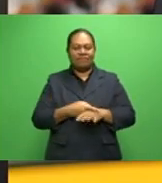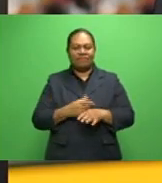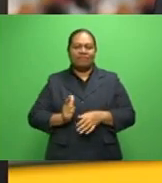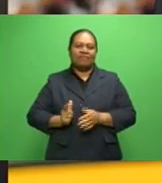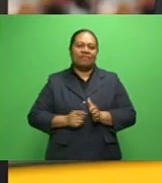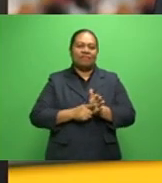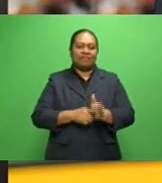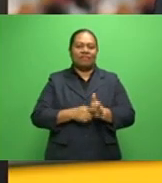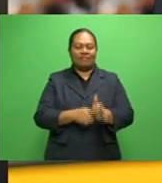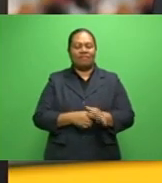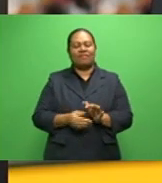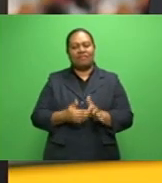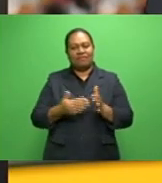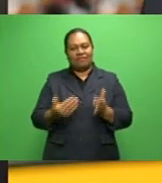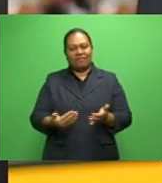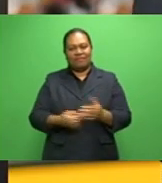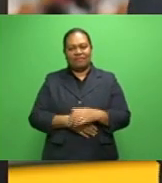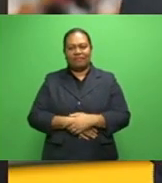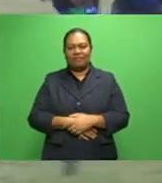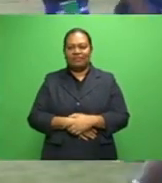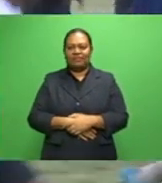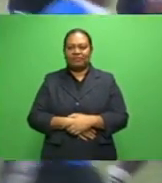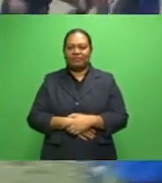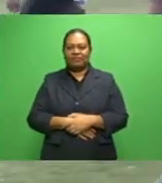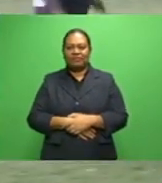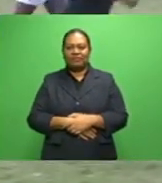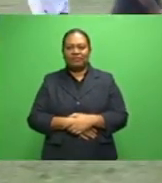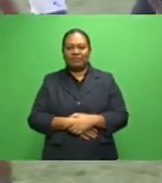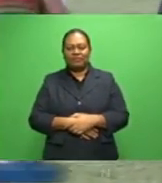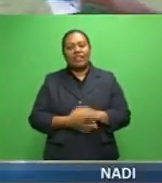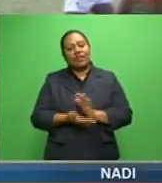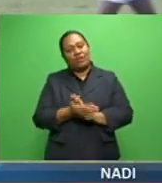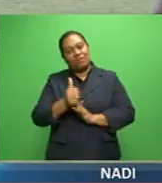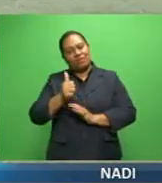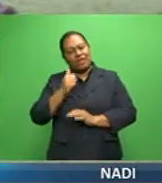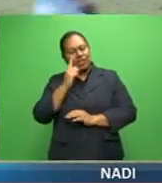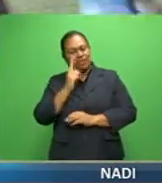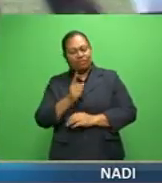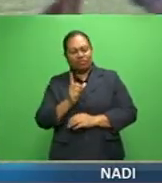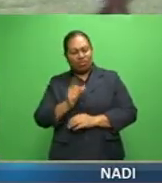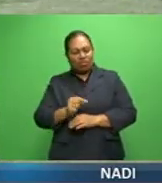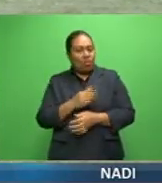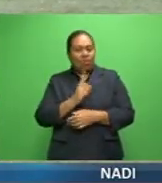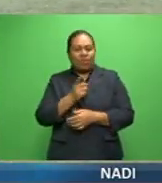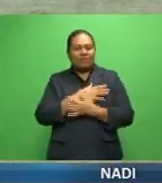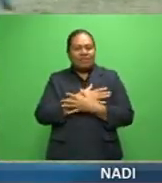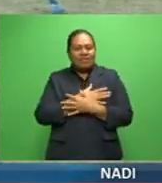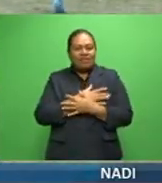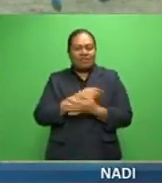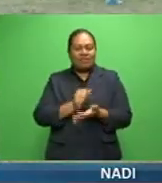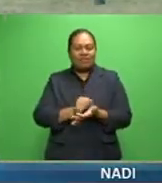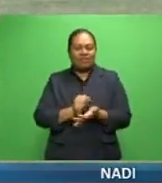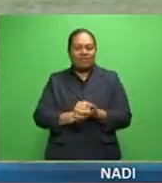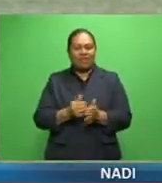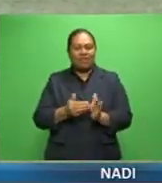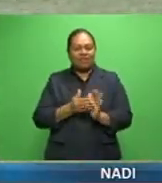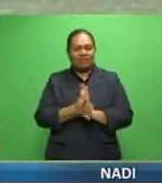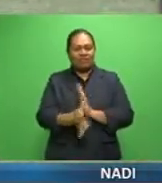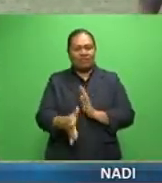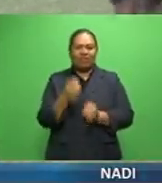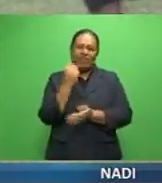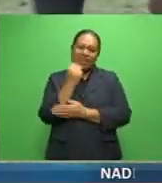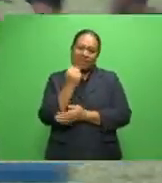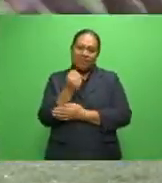caught up with him and files this report. Back doing what he loves, Kaleoni Nasoko getting a taste of rugby